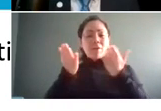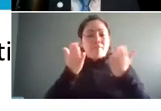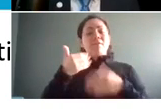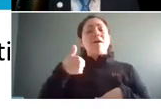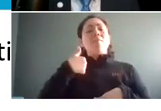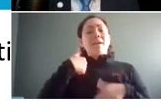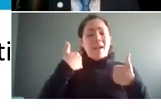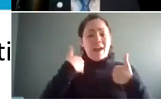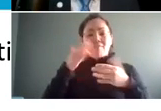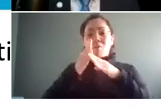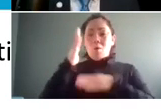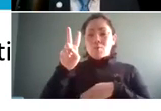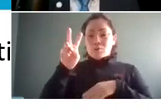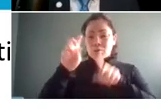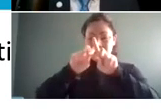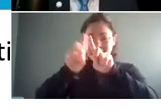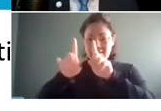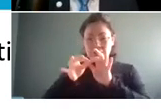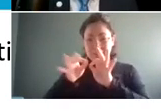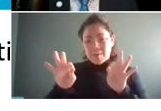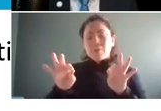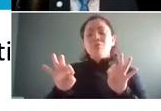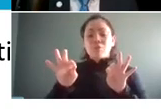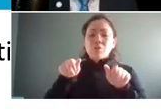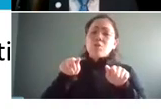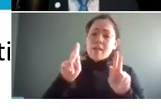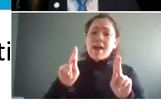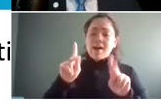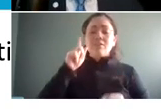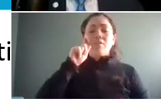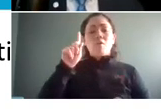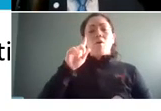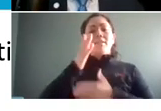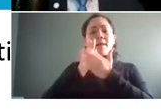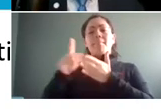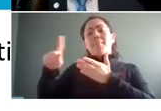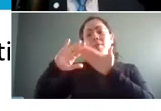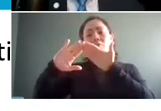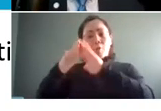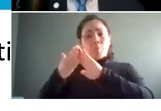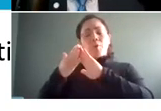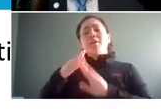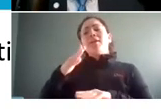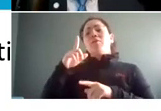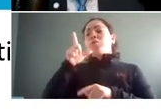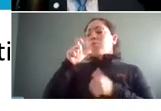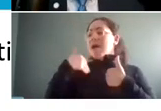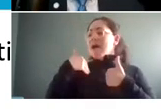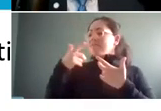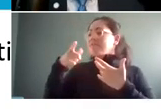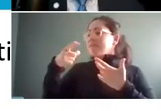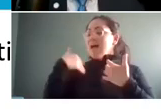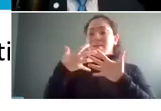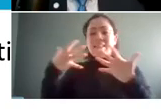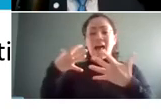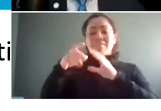200 languages available so it does allow you especially for some of our community partners who do have a ton of languages represented in their